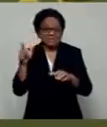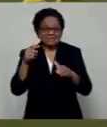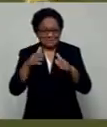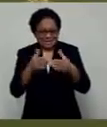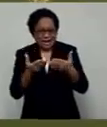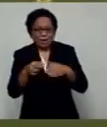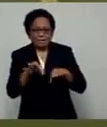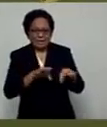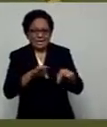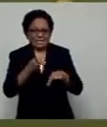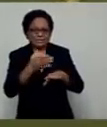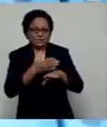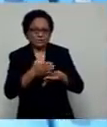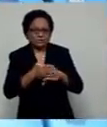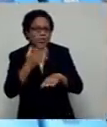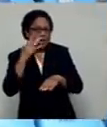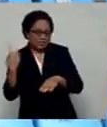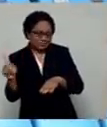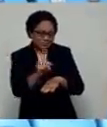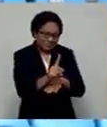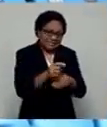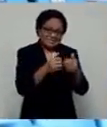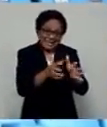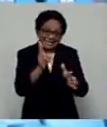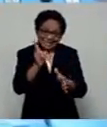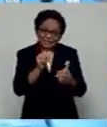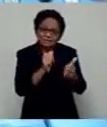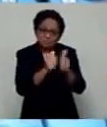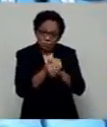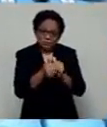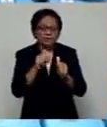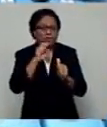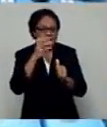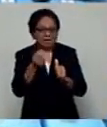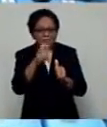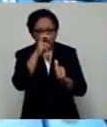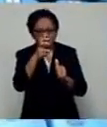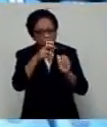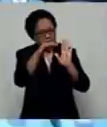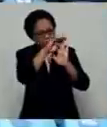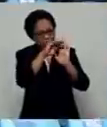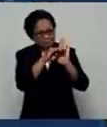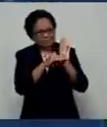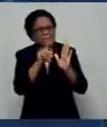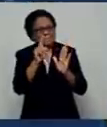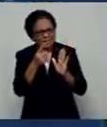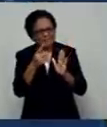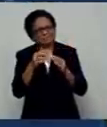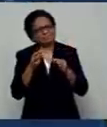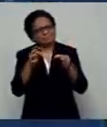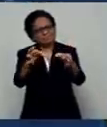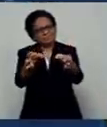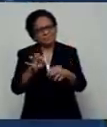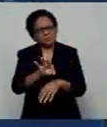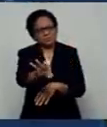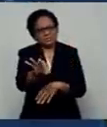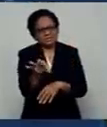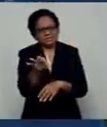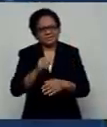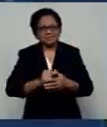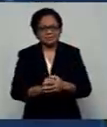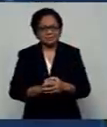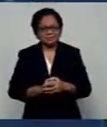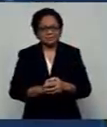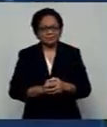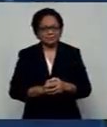for return to play protocols, although it is not going to happen anytime soon. Only two sports federations have seriously come